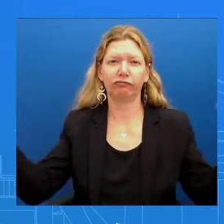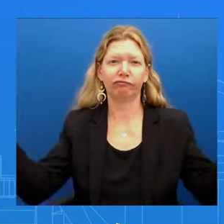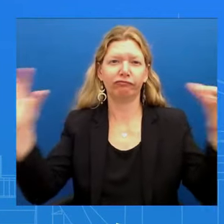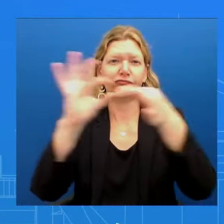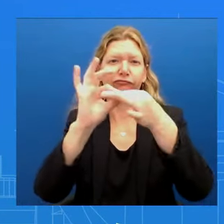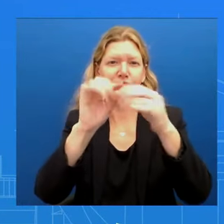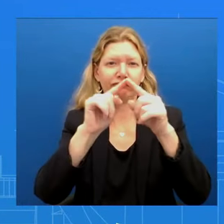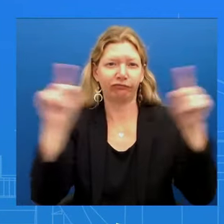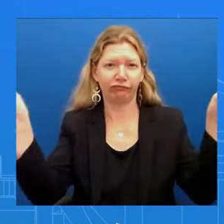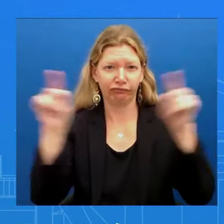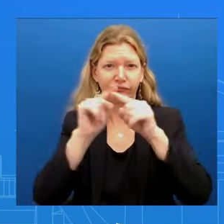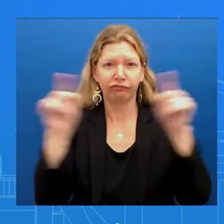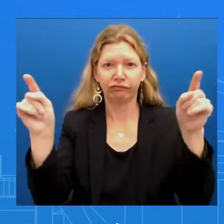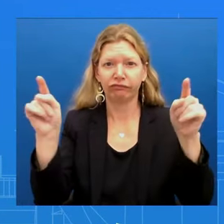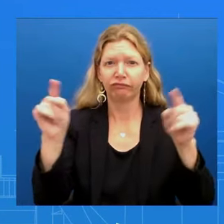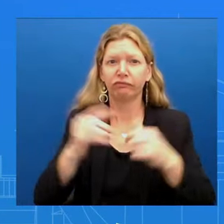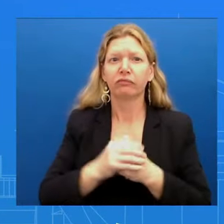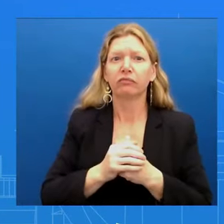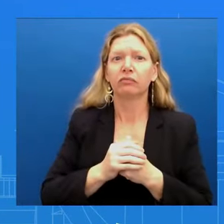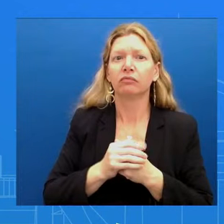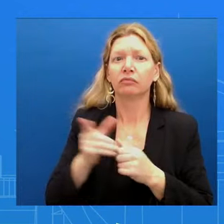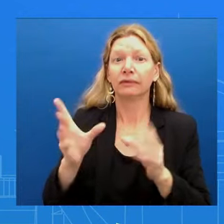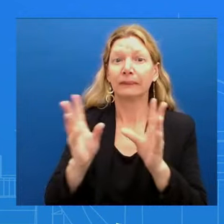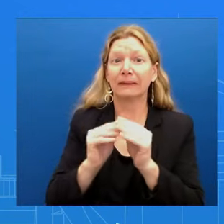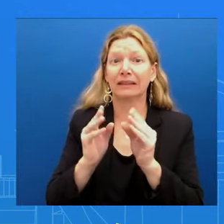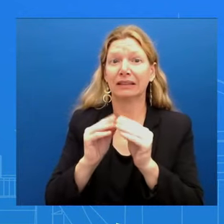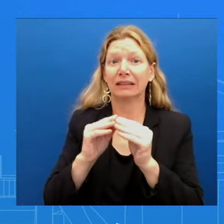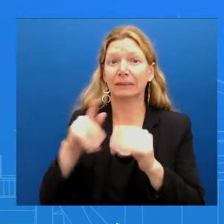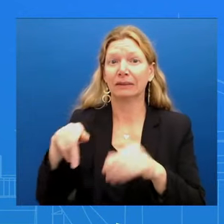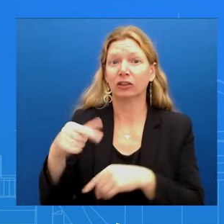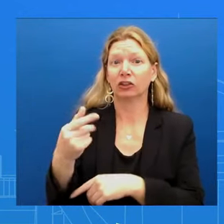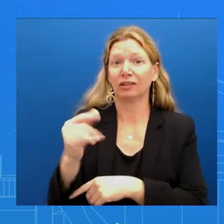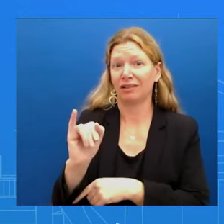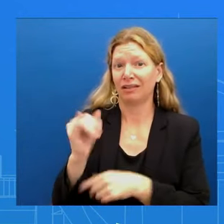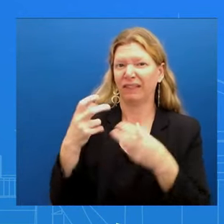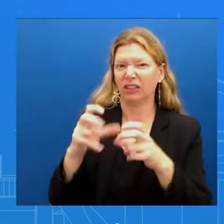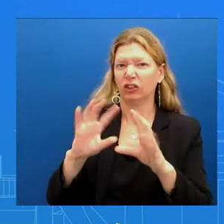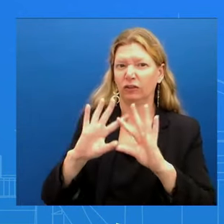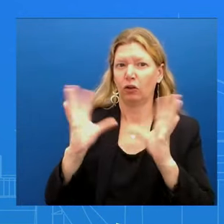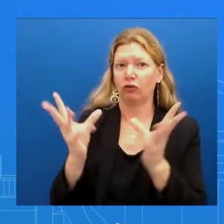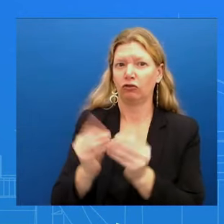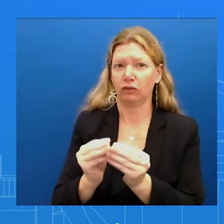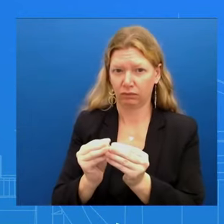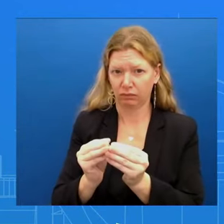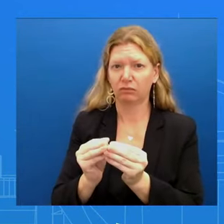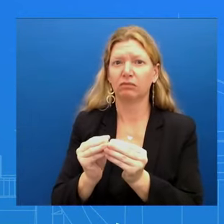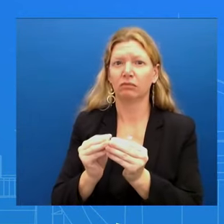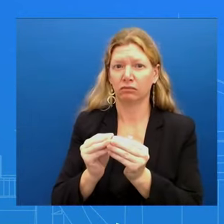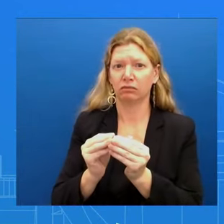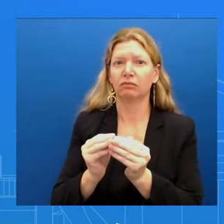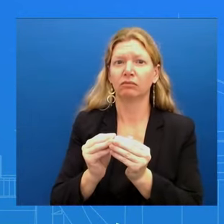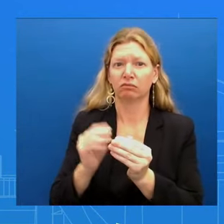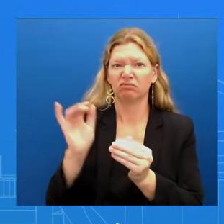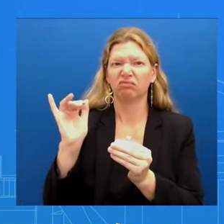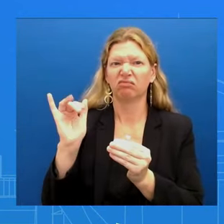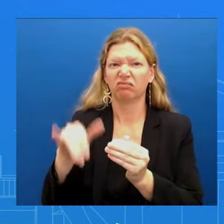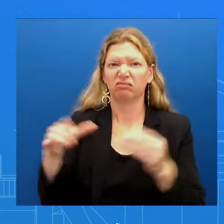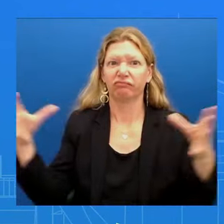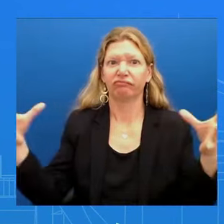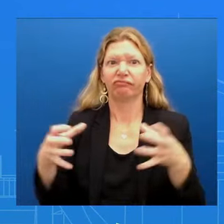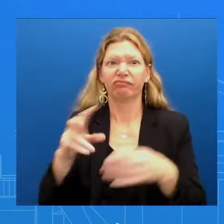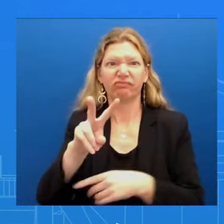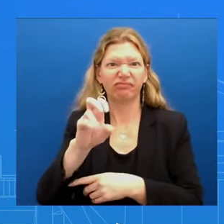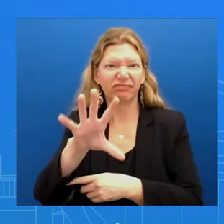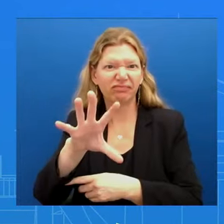together more than 250 business and government leaders with over a billion dollars in US and G7 financing the corridor will ultimately connect